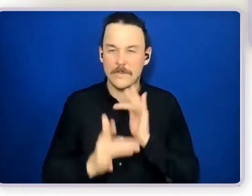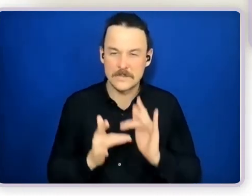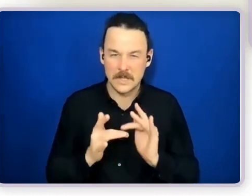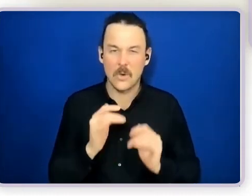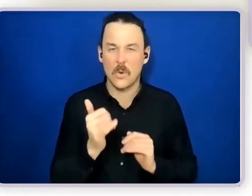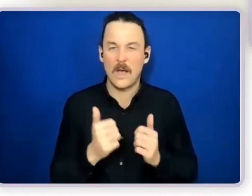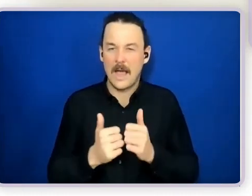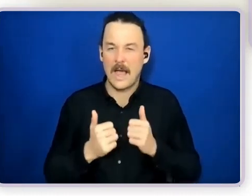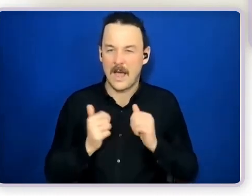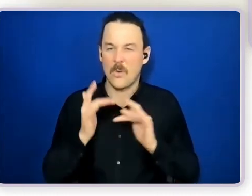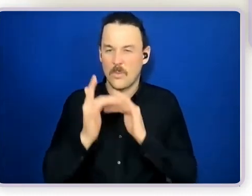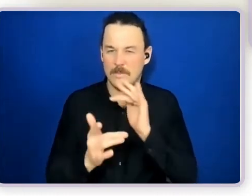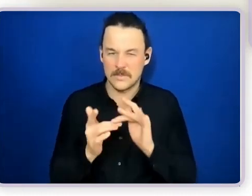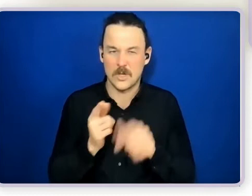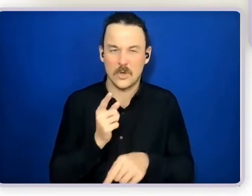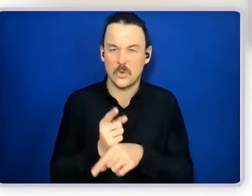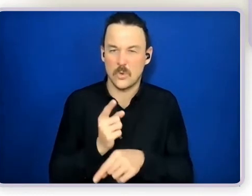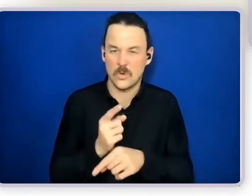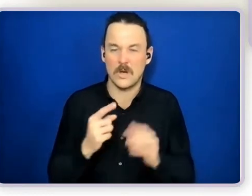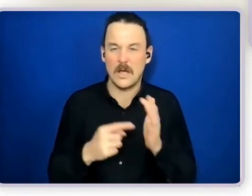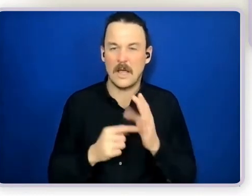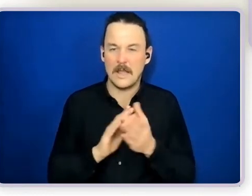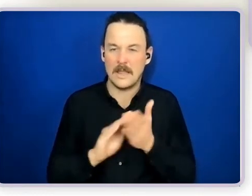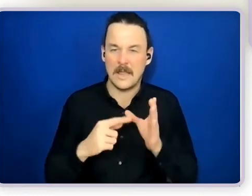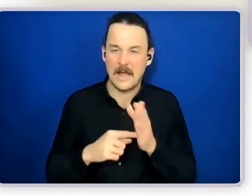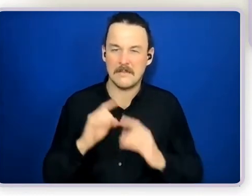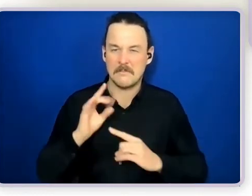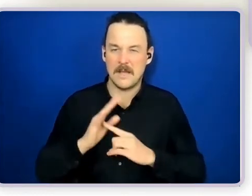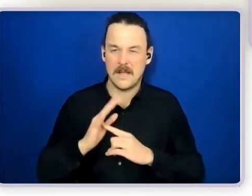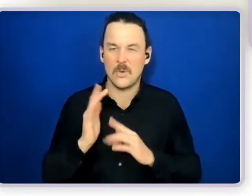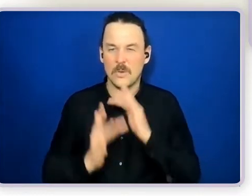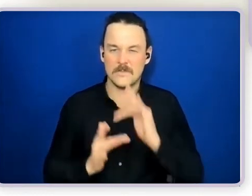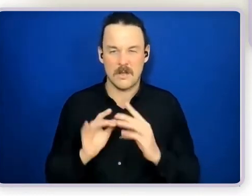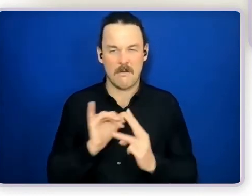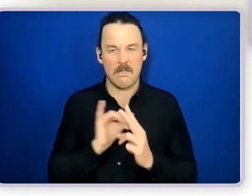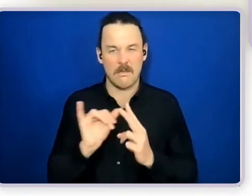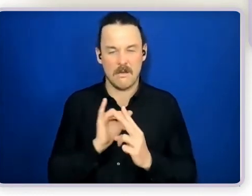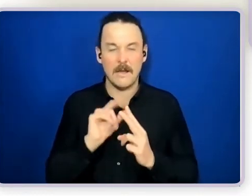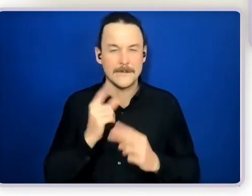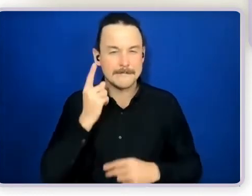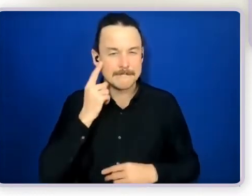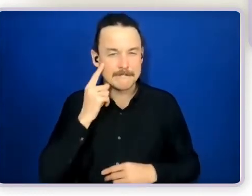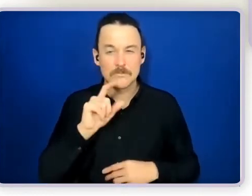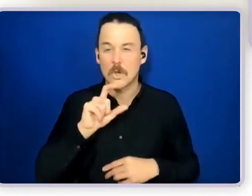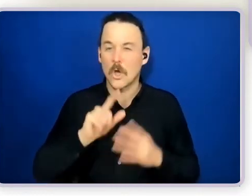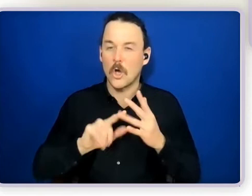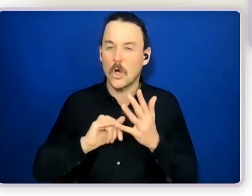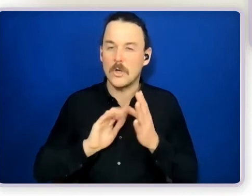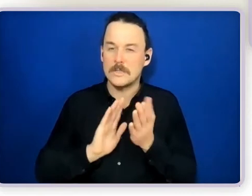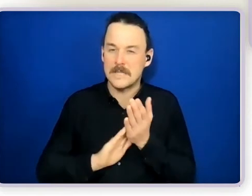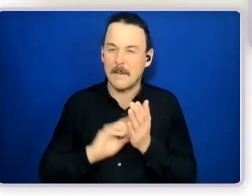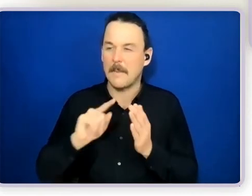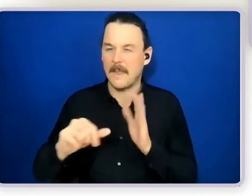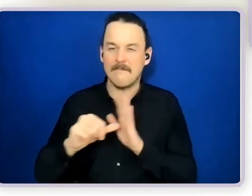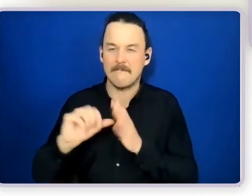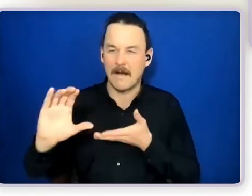partially involved in, well, they were involved in the funding of this filming of this project and we filmed it. So you can see some more